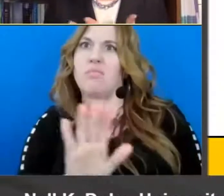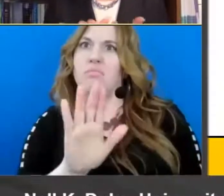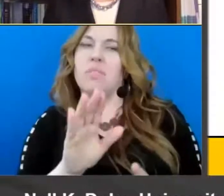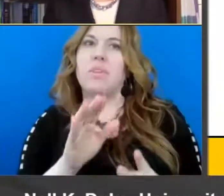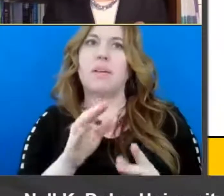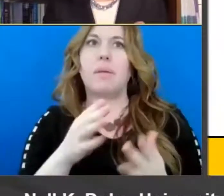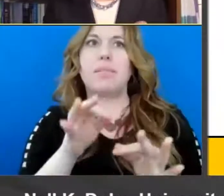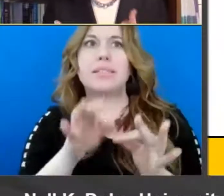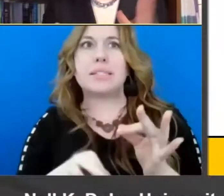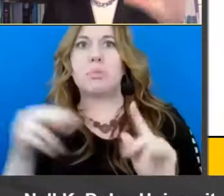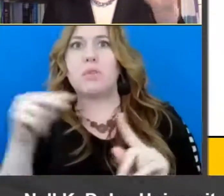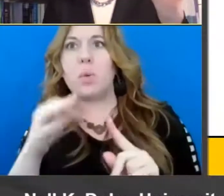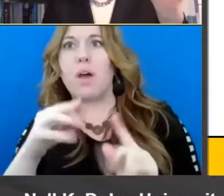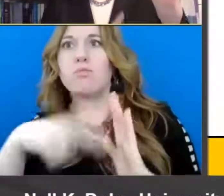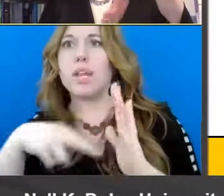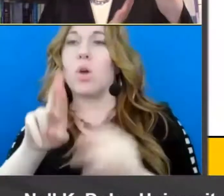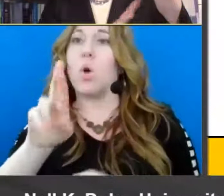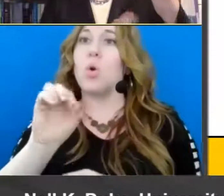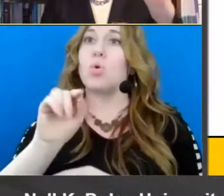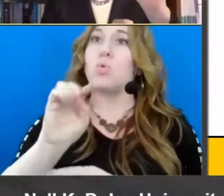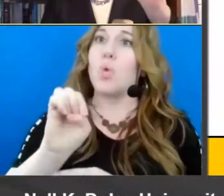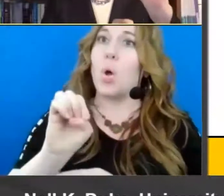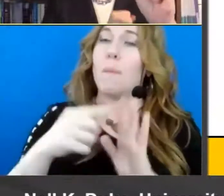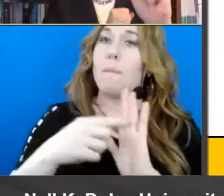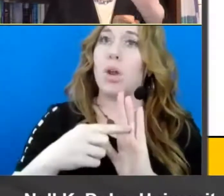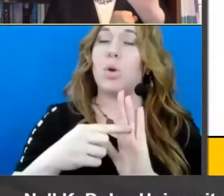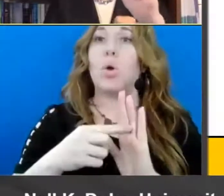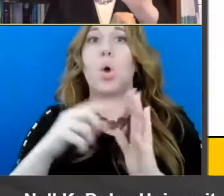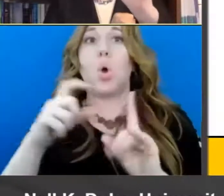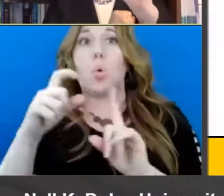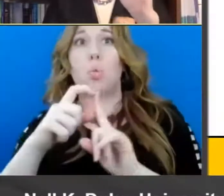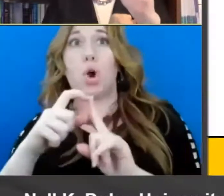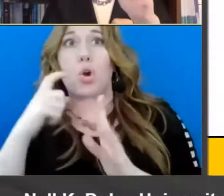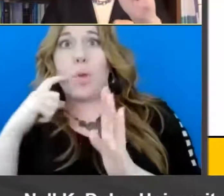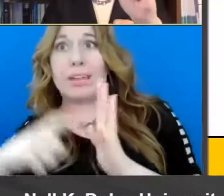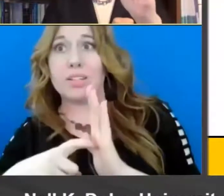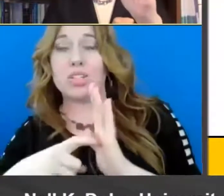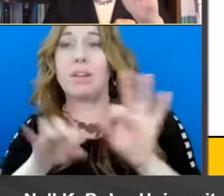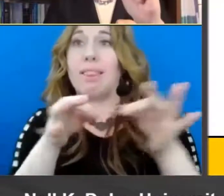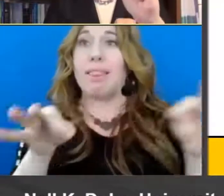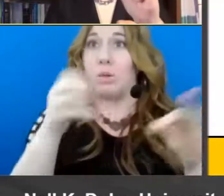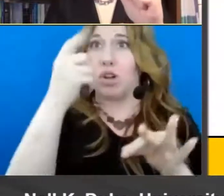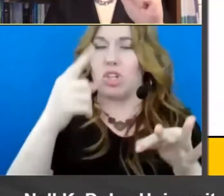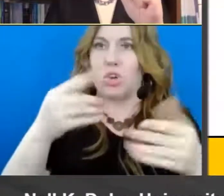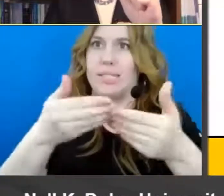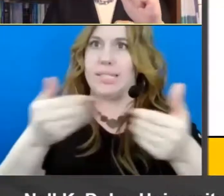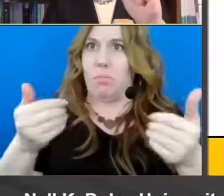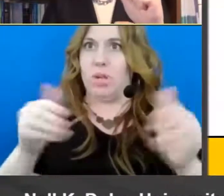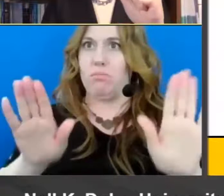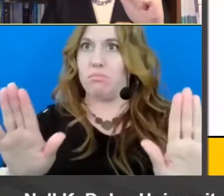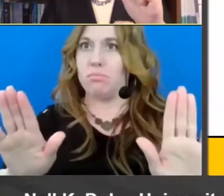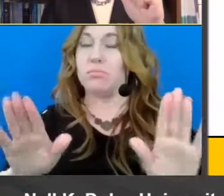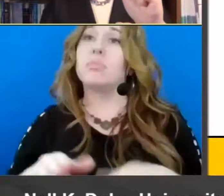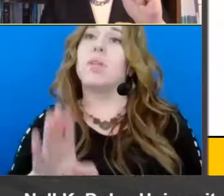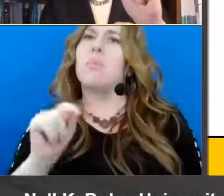or the rope model where word recognition and language comprehension are depicted separately from one another but what